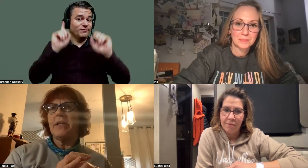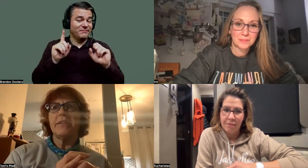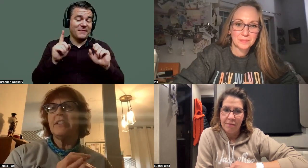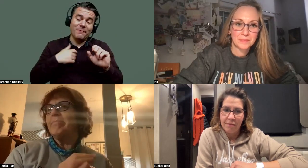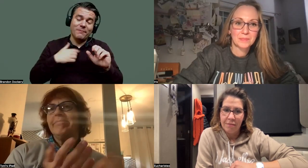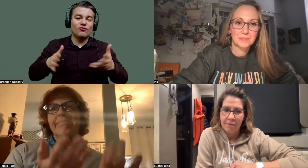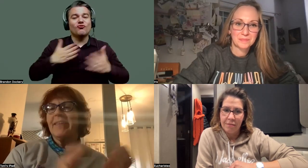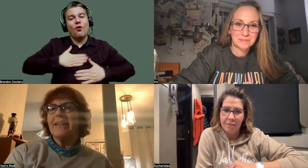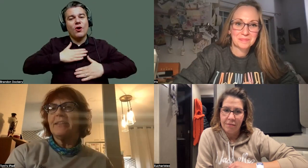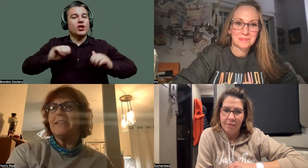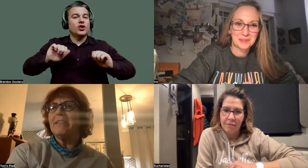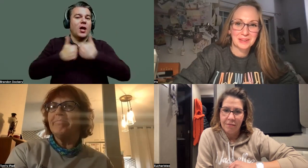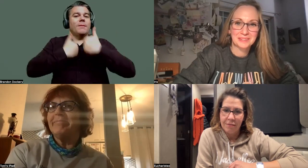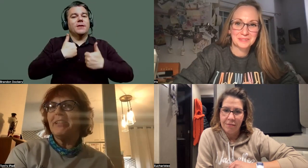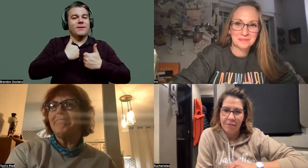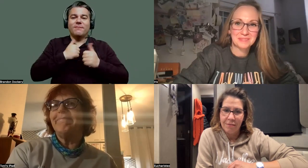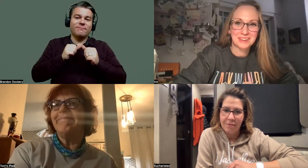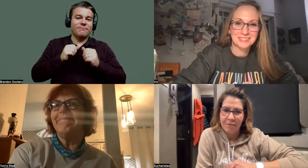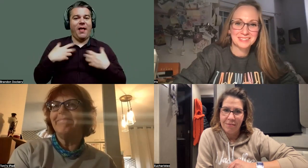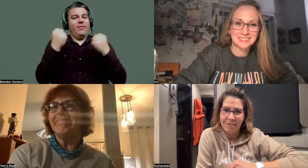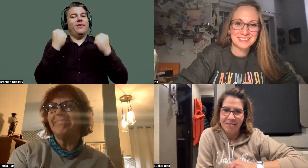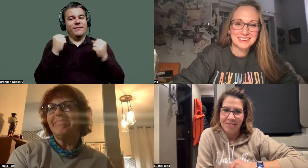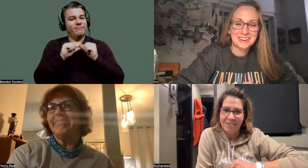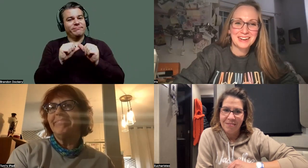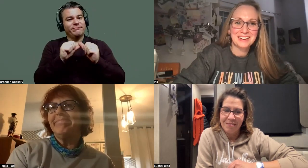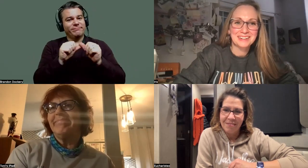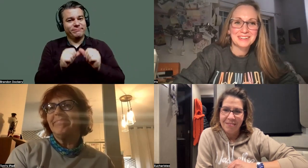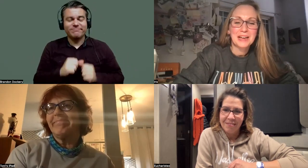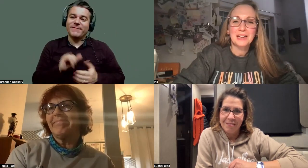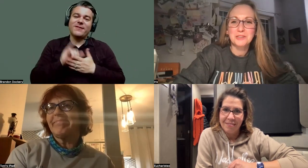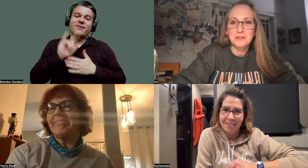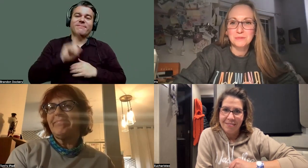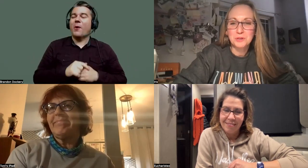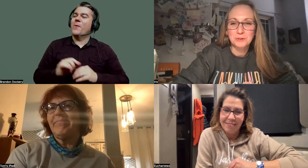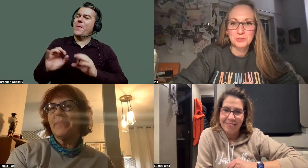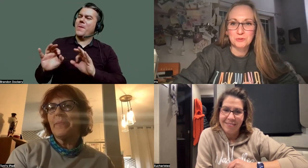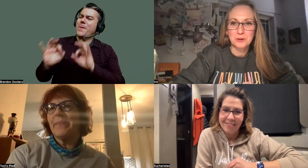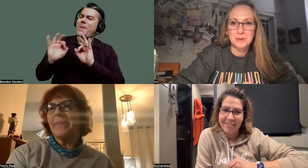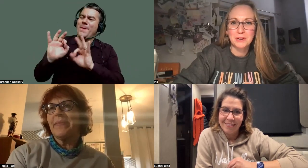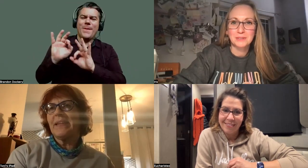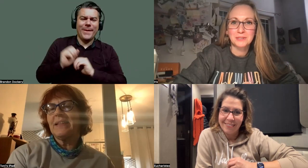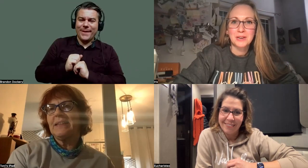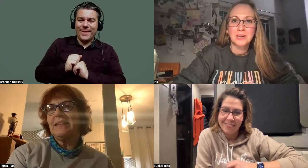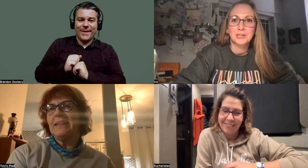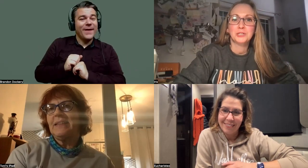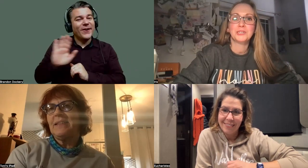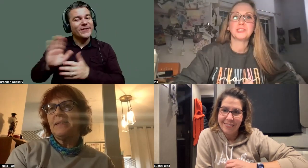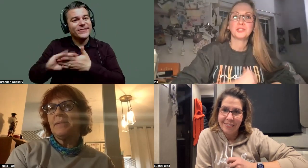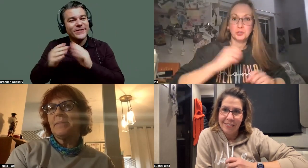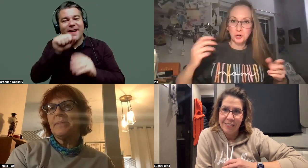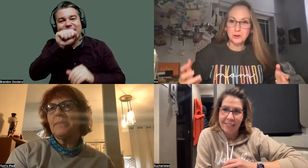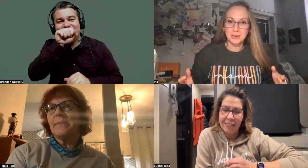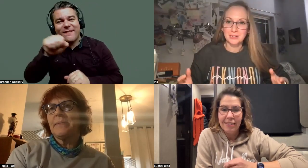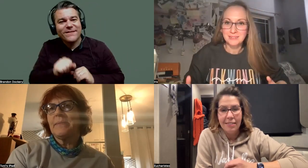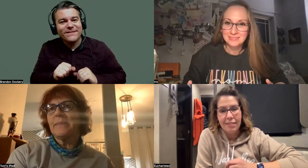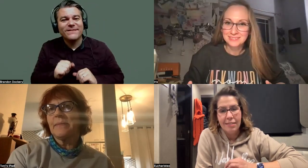keeping healthy. That's it. Yes. Yes. Ah, I love Tony's story, because she